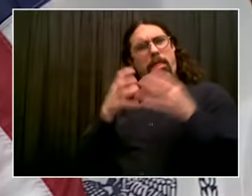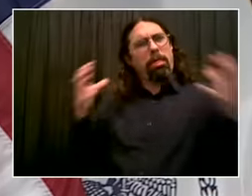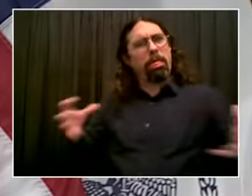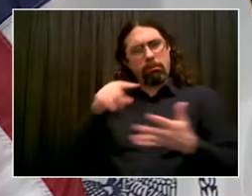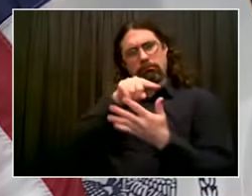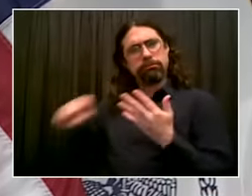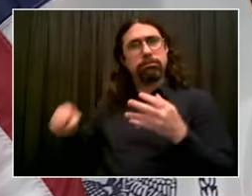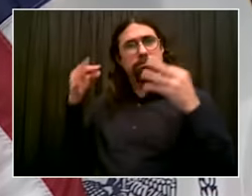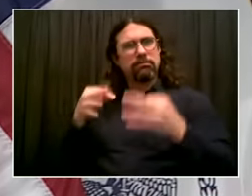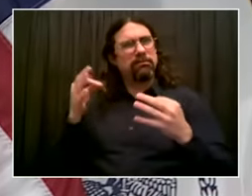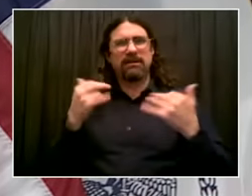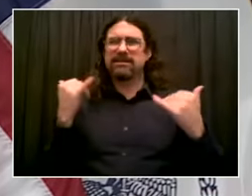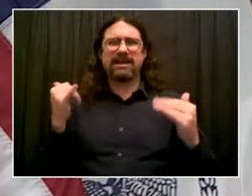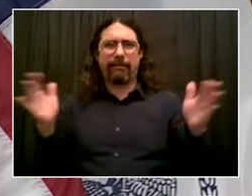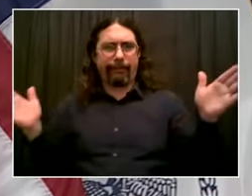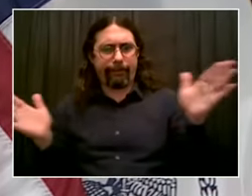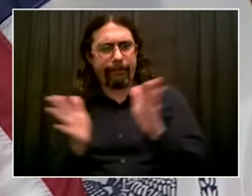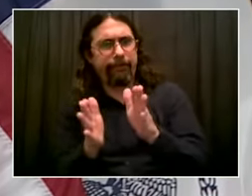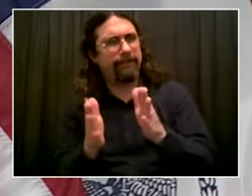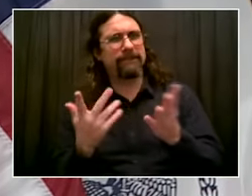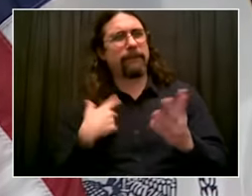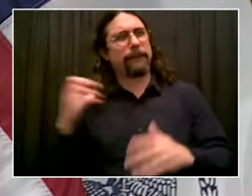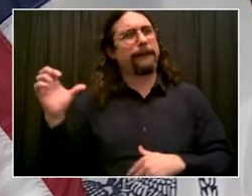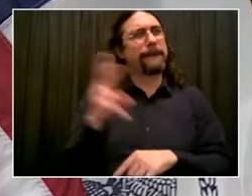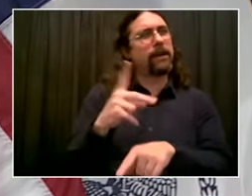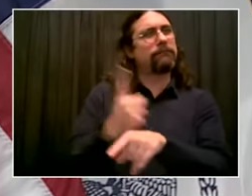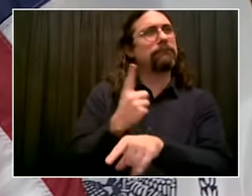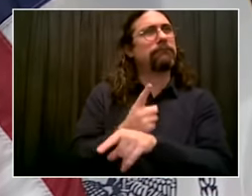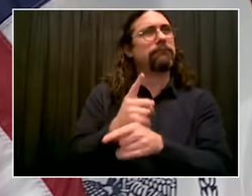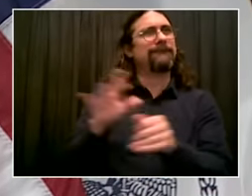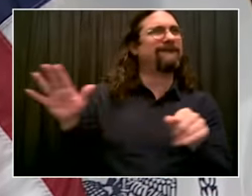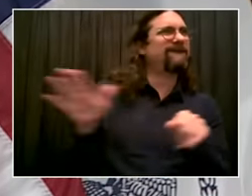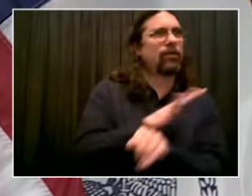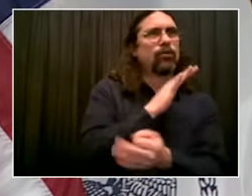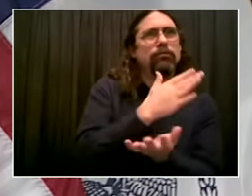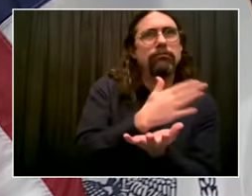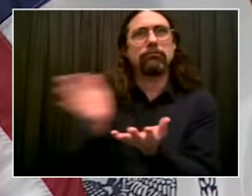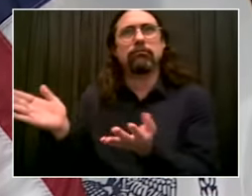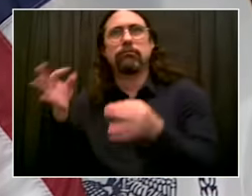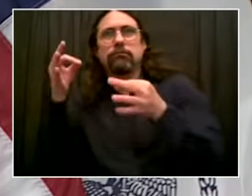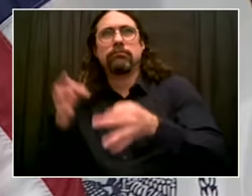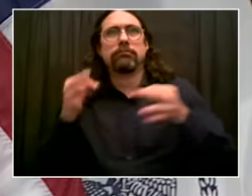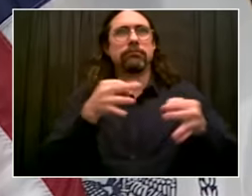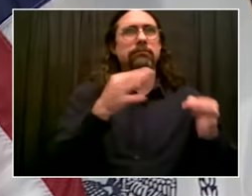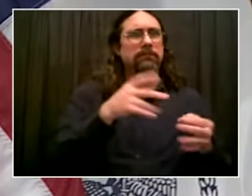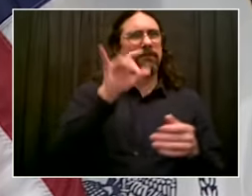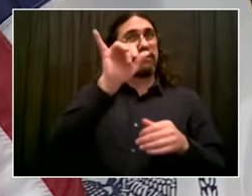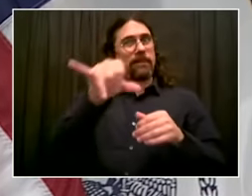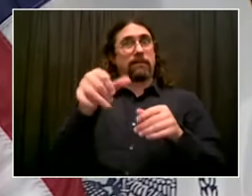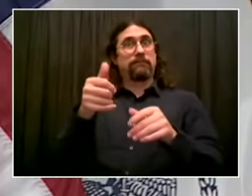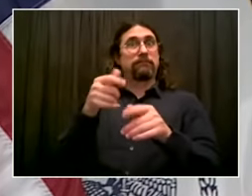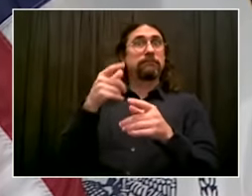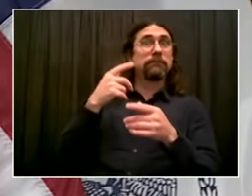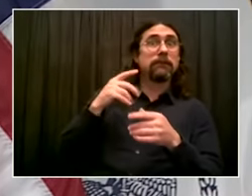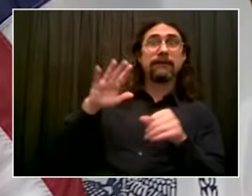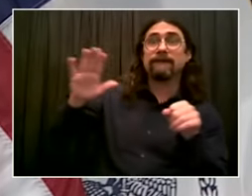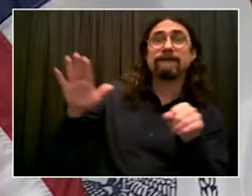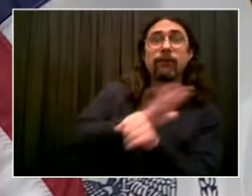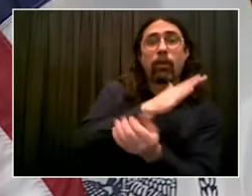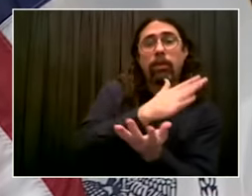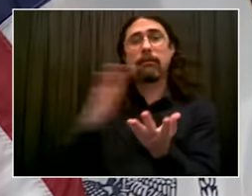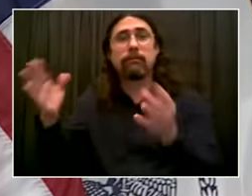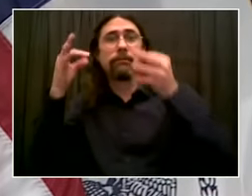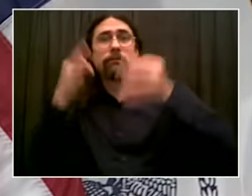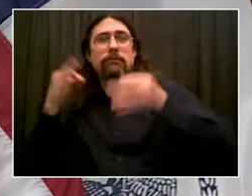On top of that, as we see, Albany's having its own challenges. That's exactly the moment to re-empower